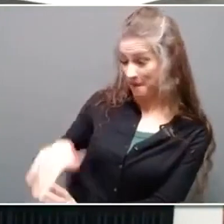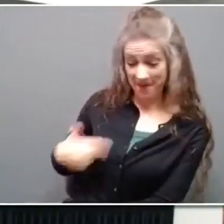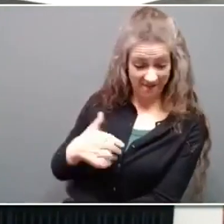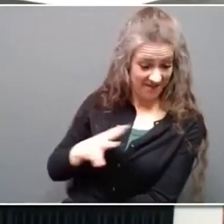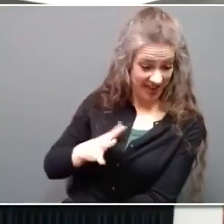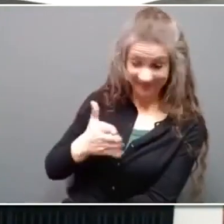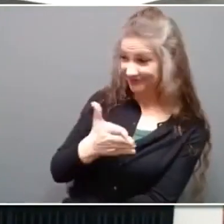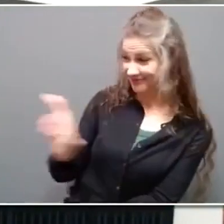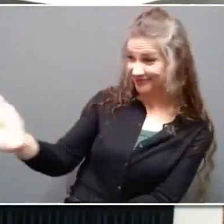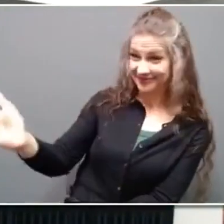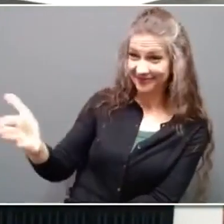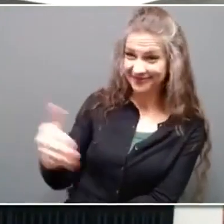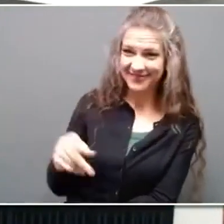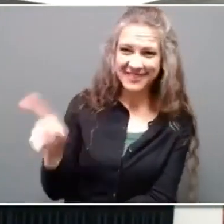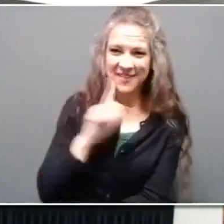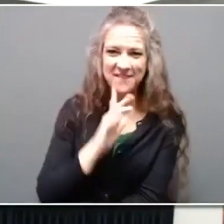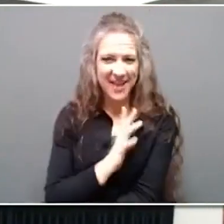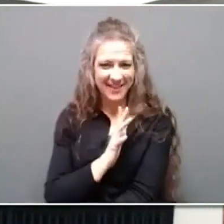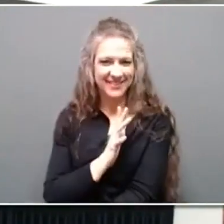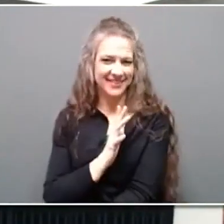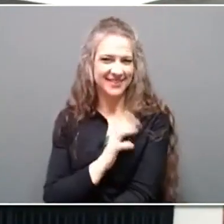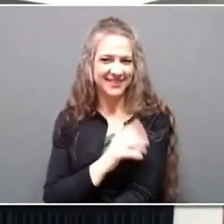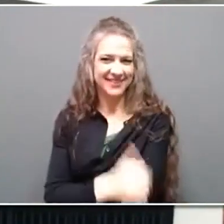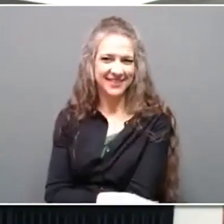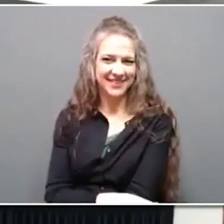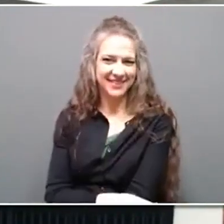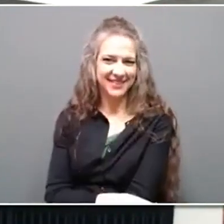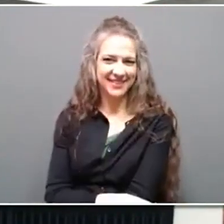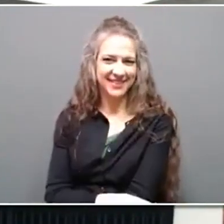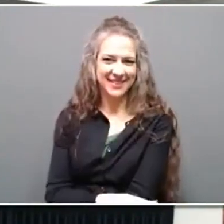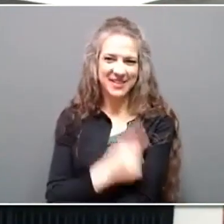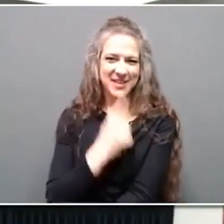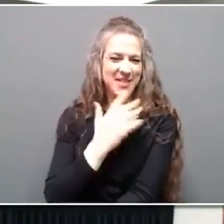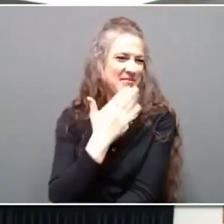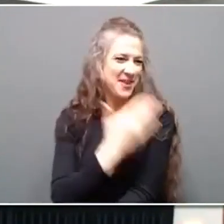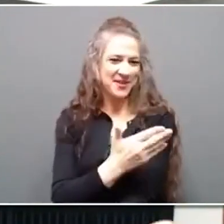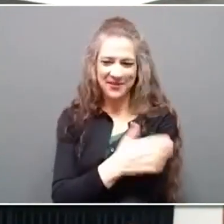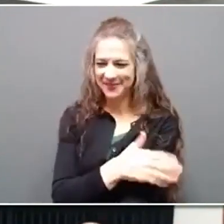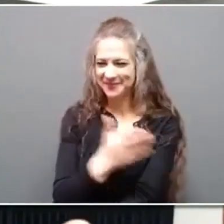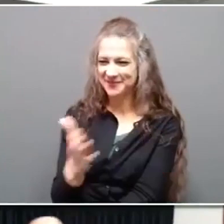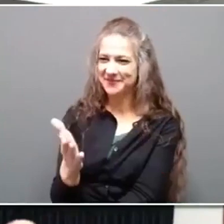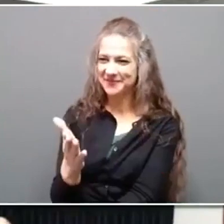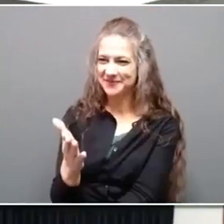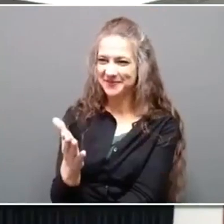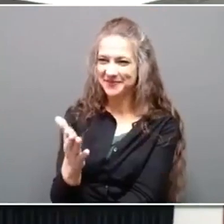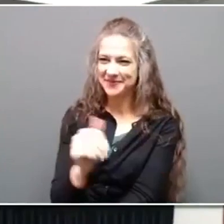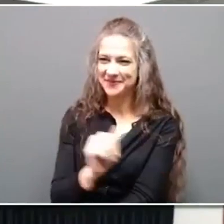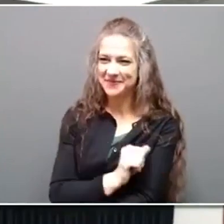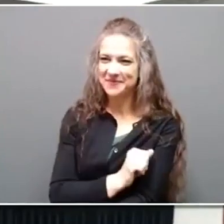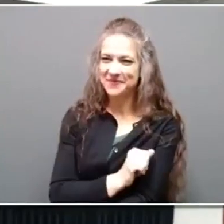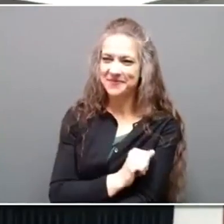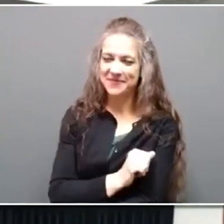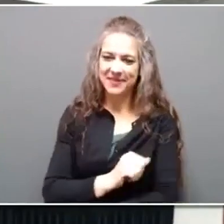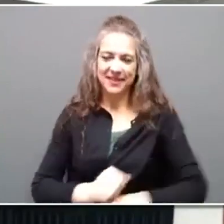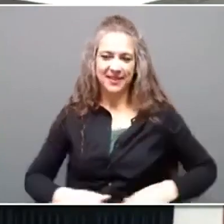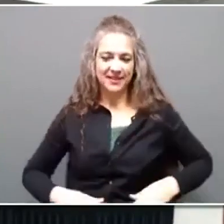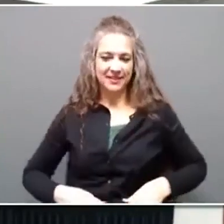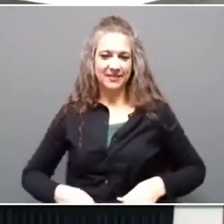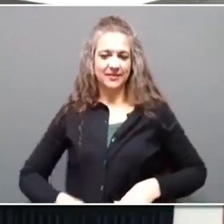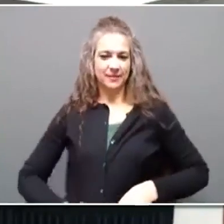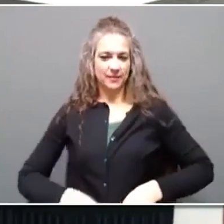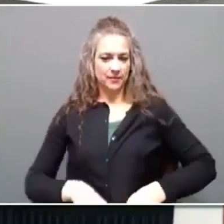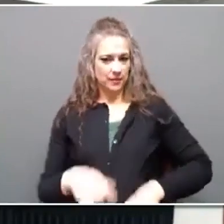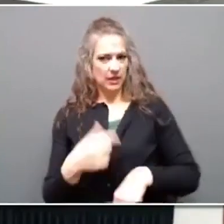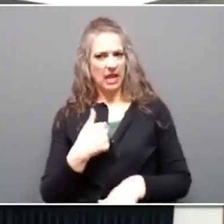Okay. I'll be the other light on you today. Thank you. Hello, Dr. Shachar. I have a